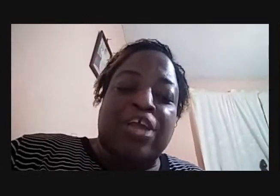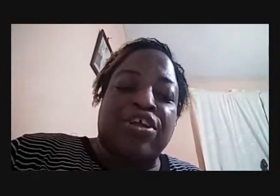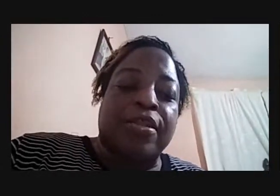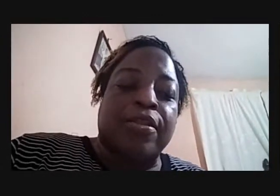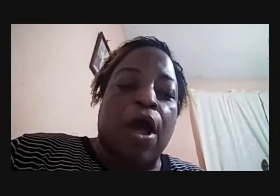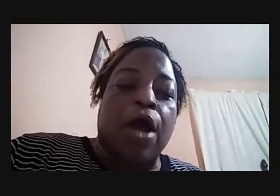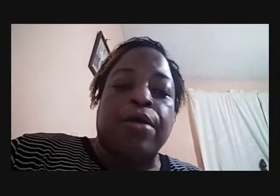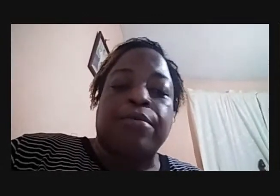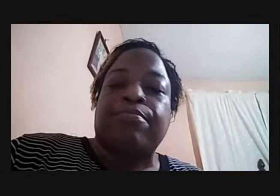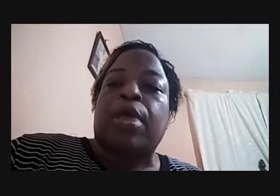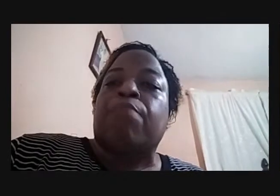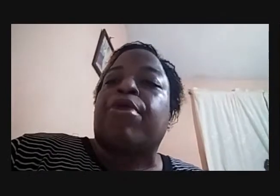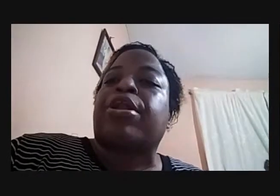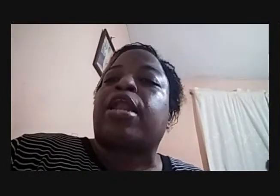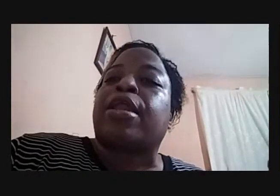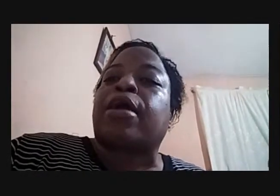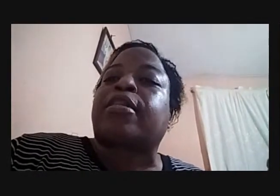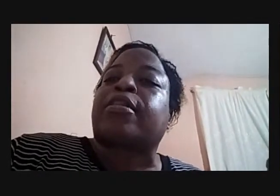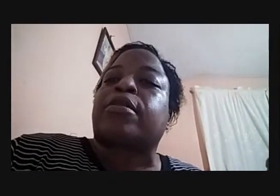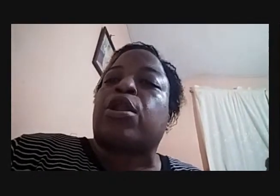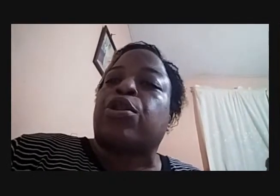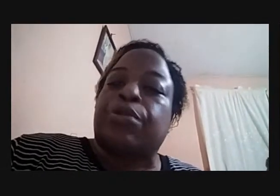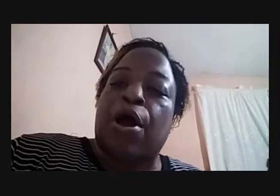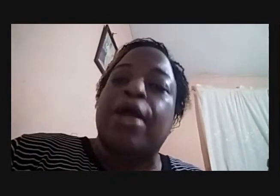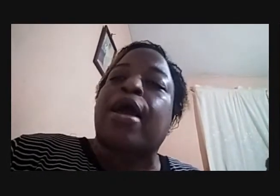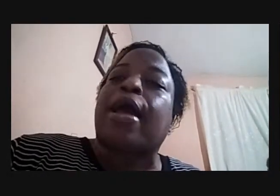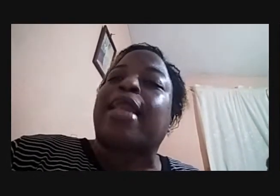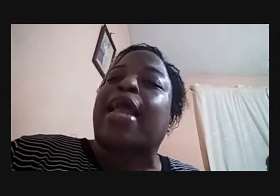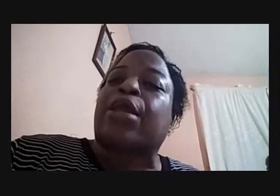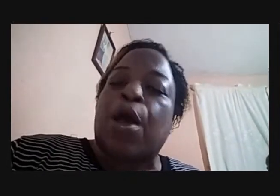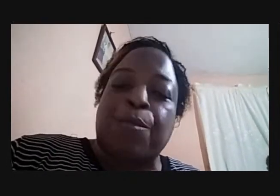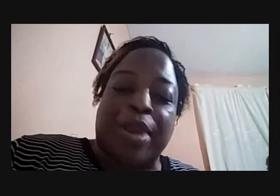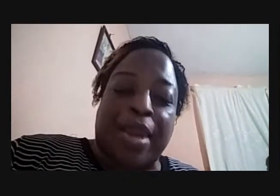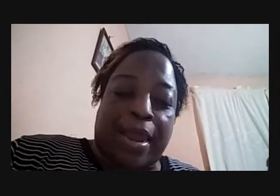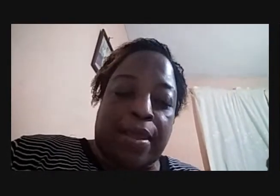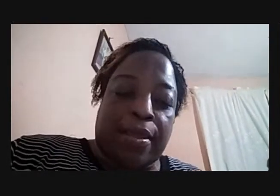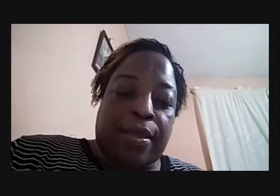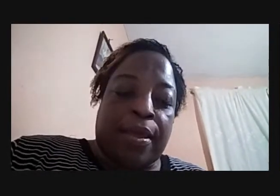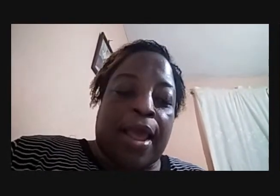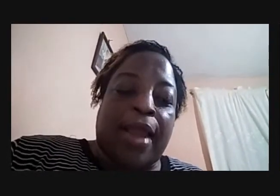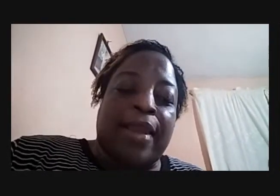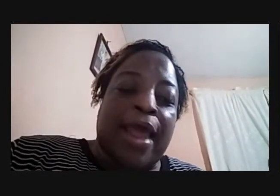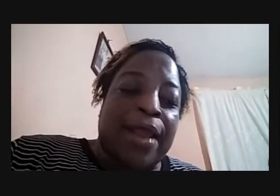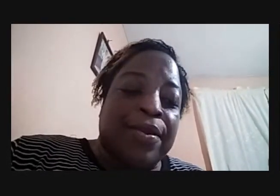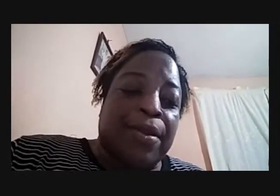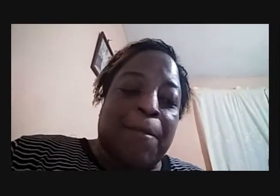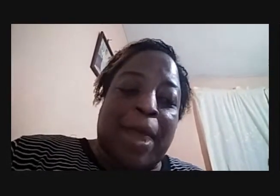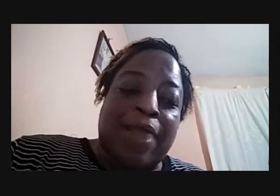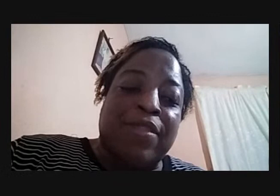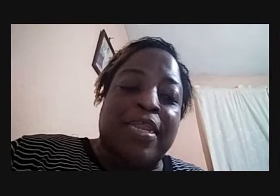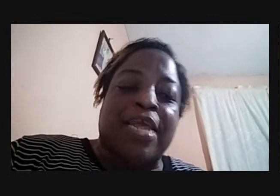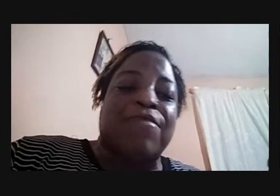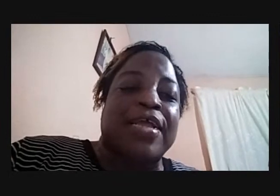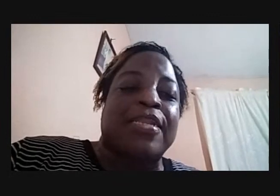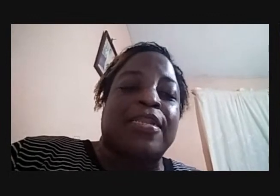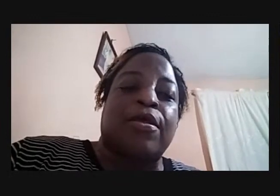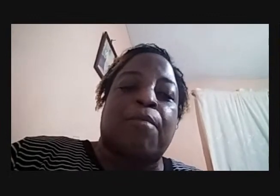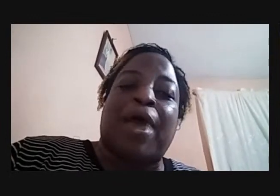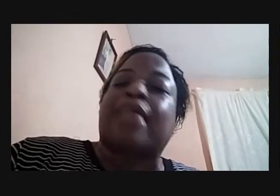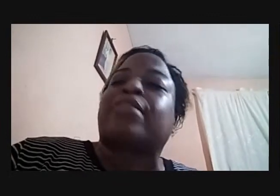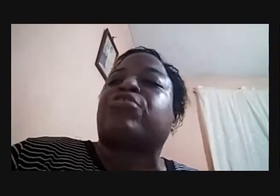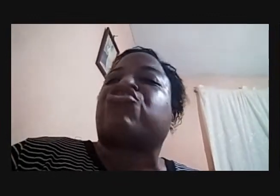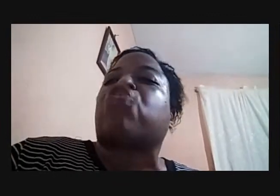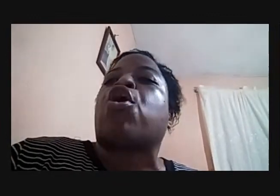and Meditation Songs by Brother Lennox, Duncan and Company. And then the man of the series,